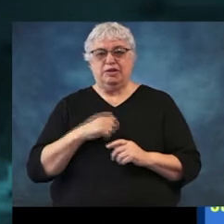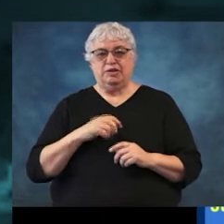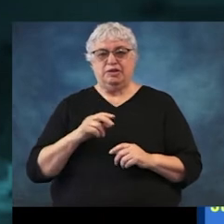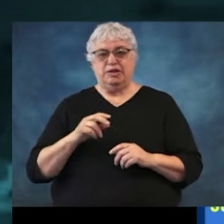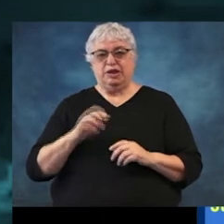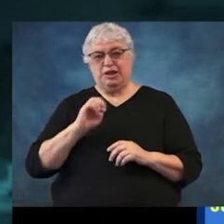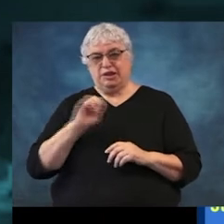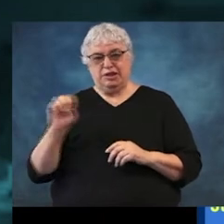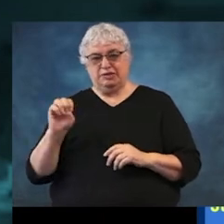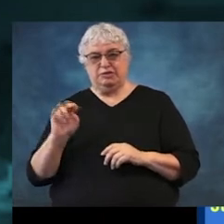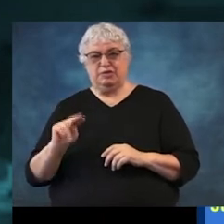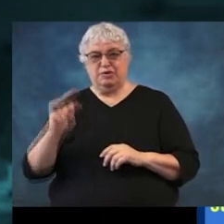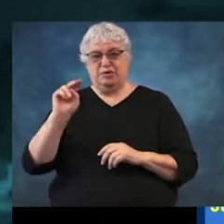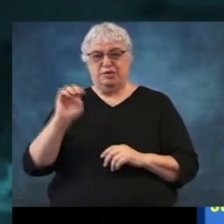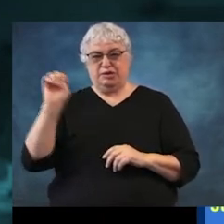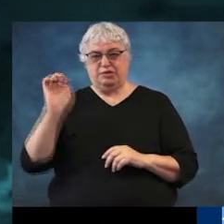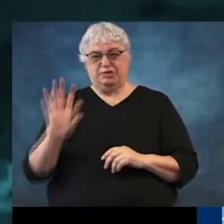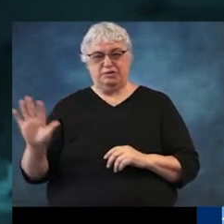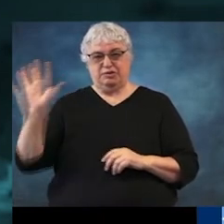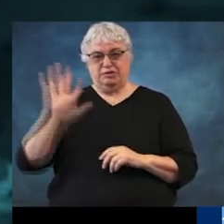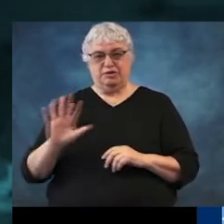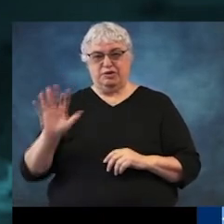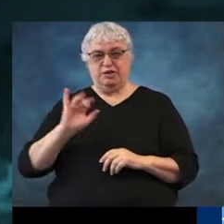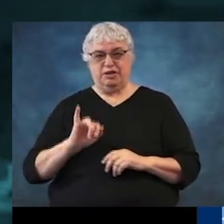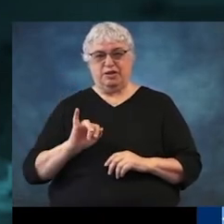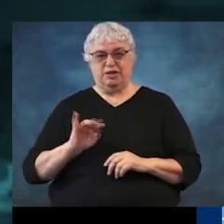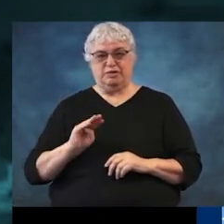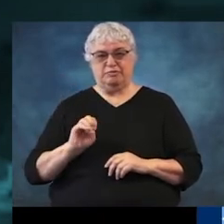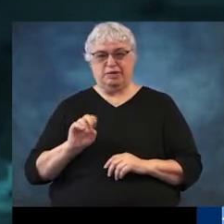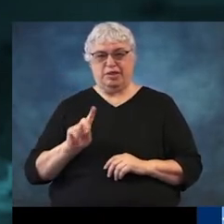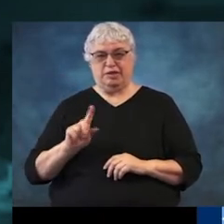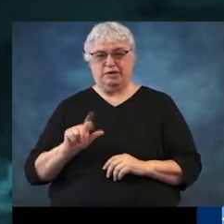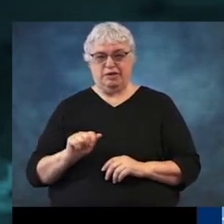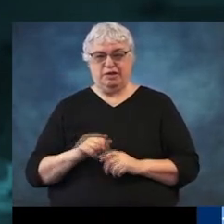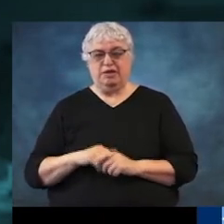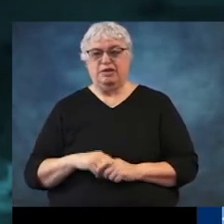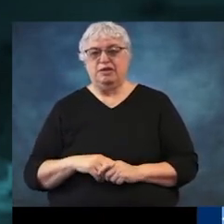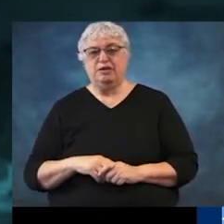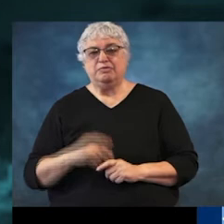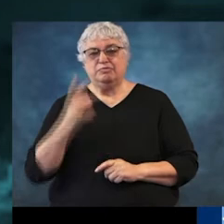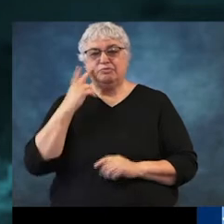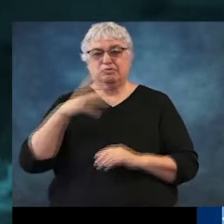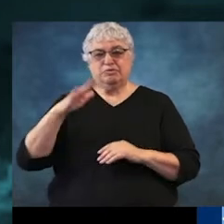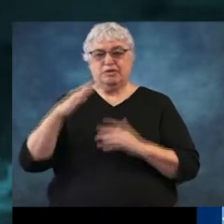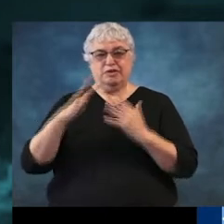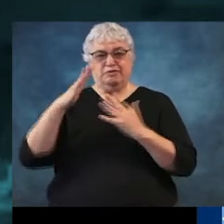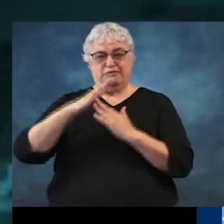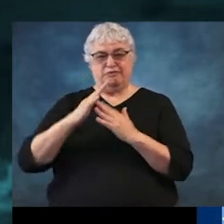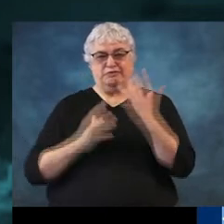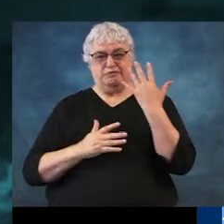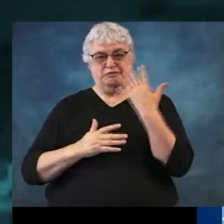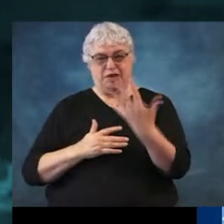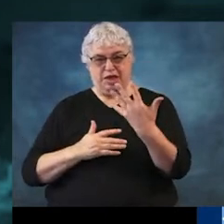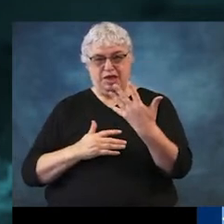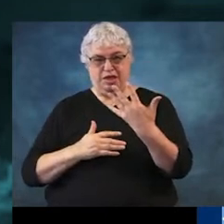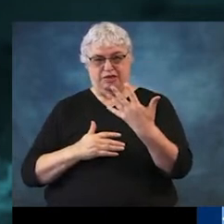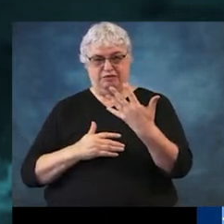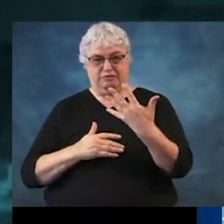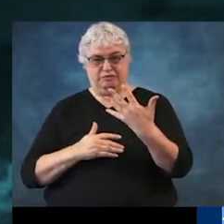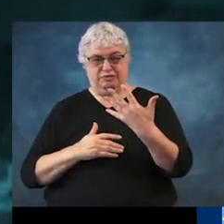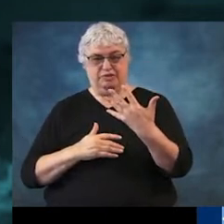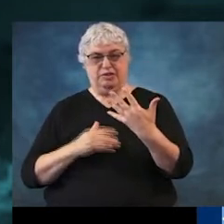northeastern Harris County dealing with Imelda. And so when you look at the top five wettest tropical systems